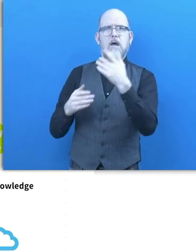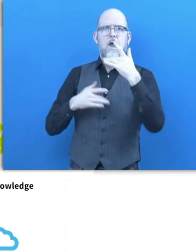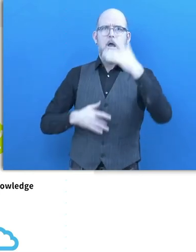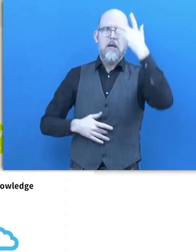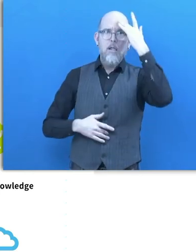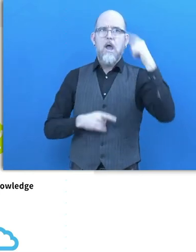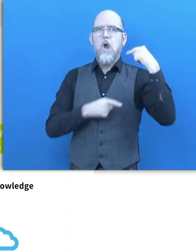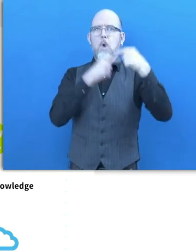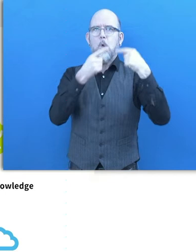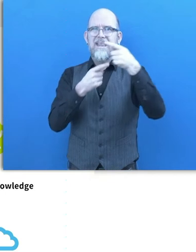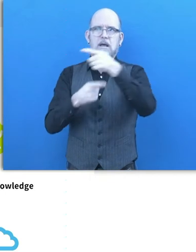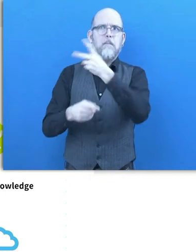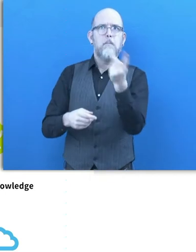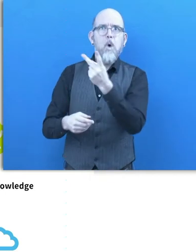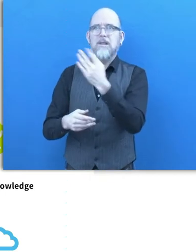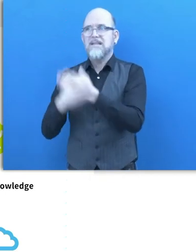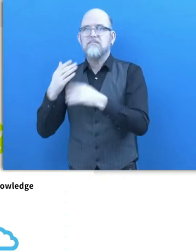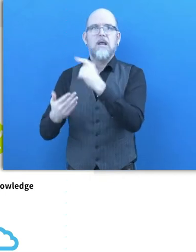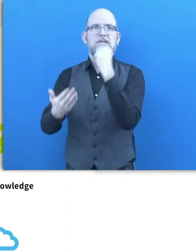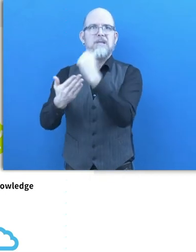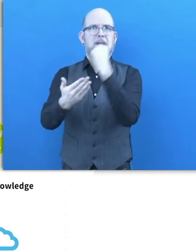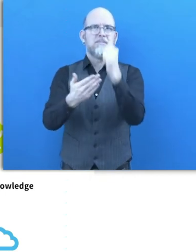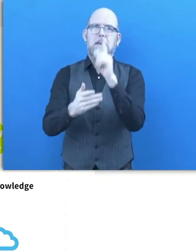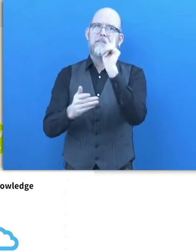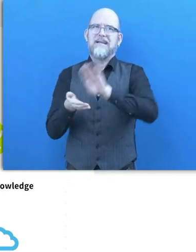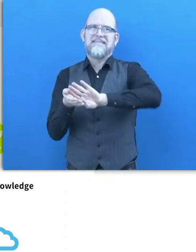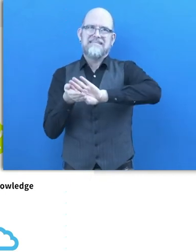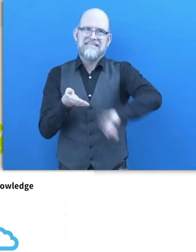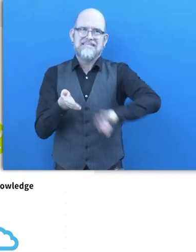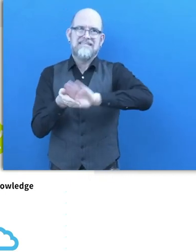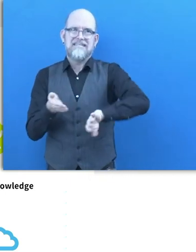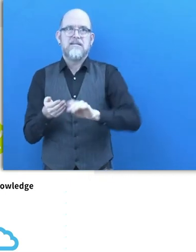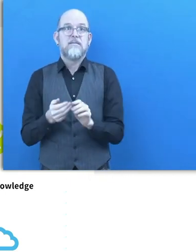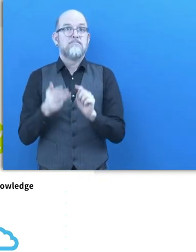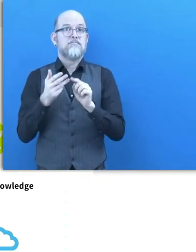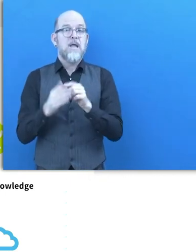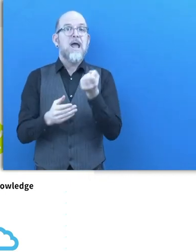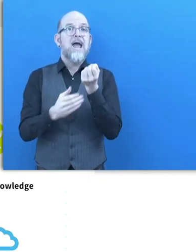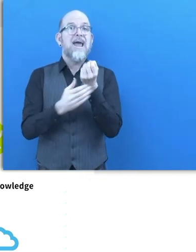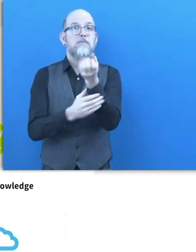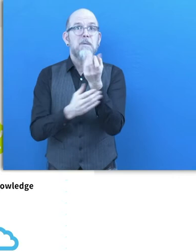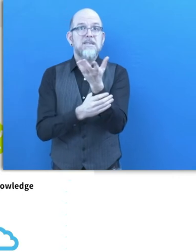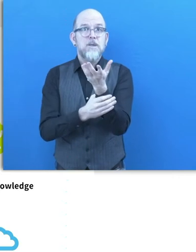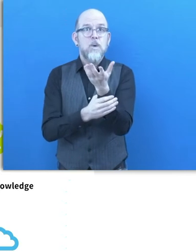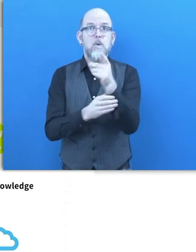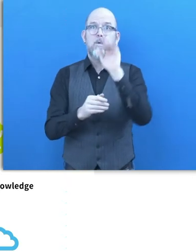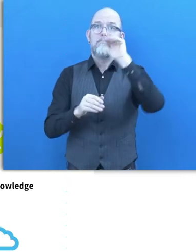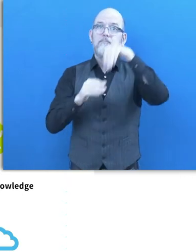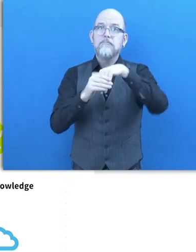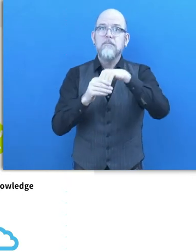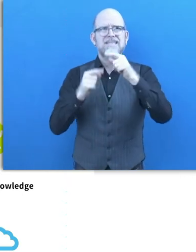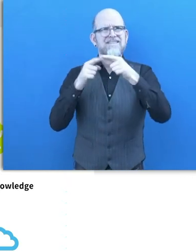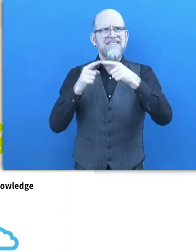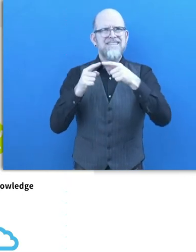a poor distribution of information. We have many solutions out there, but we see that many organizations